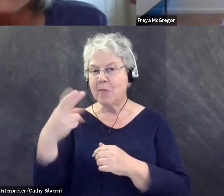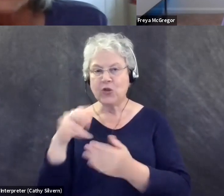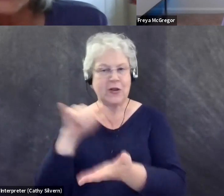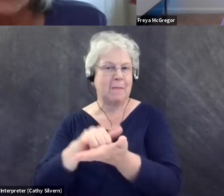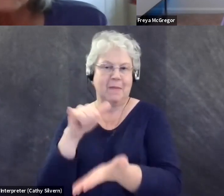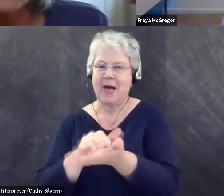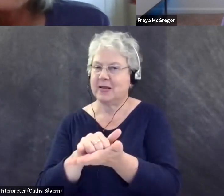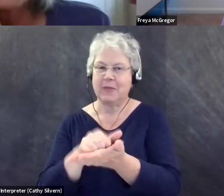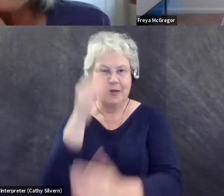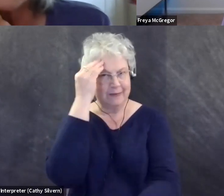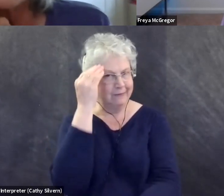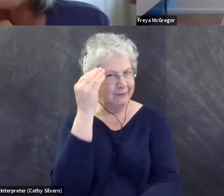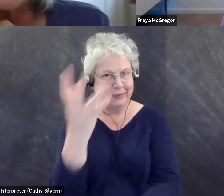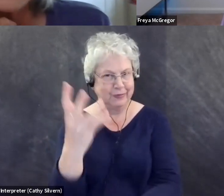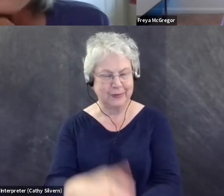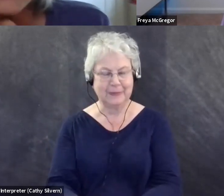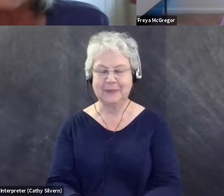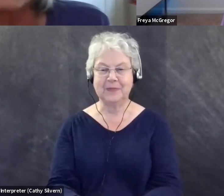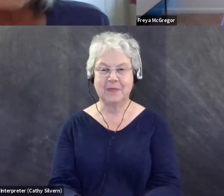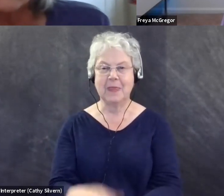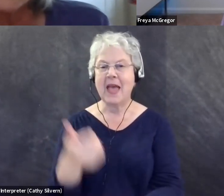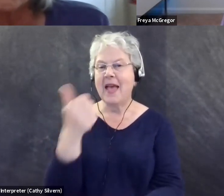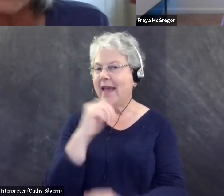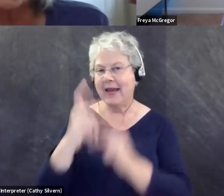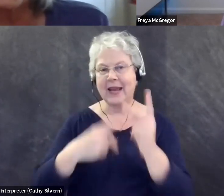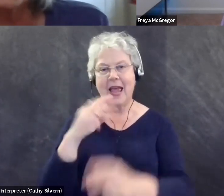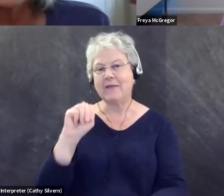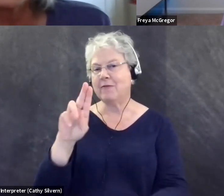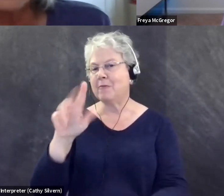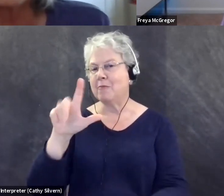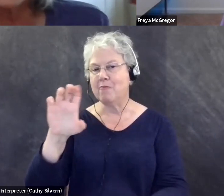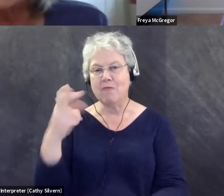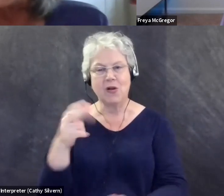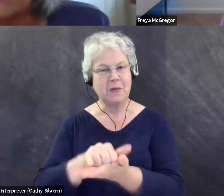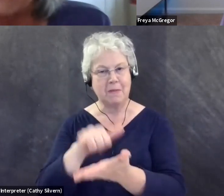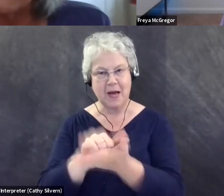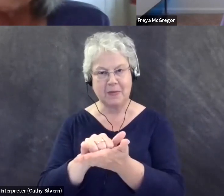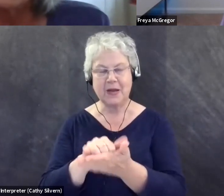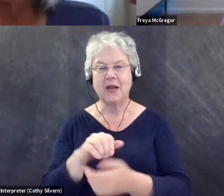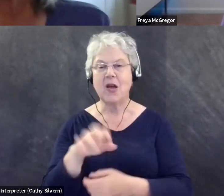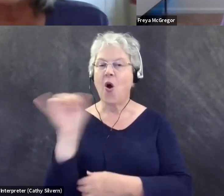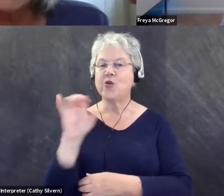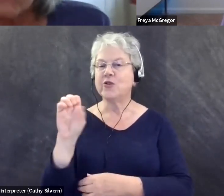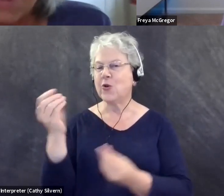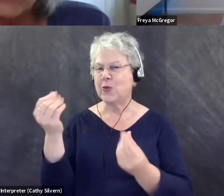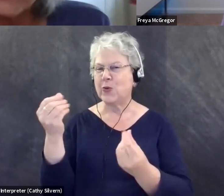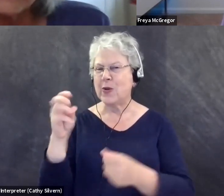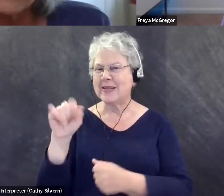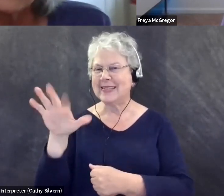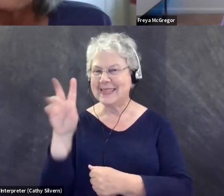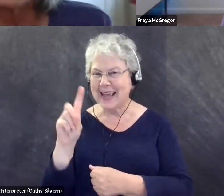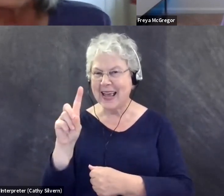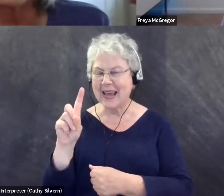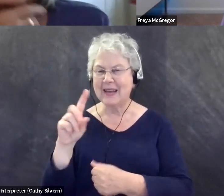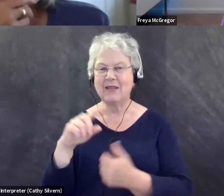Just so you know, um, any kind of mulch is impossible. Um, so is sand. So is gravel.